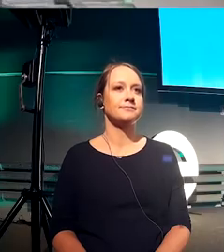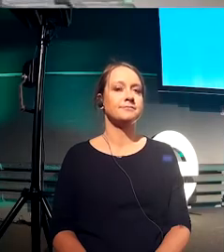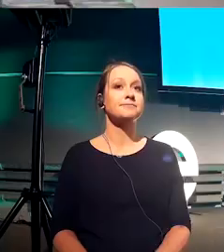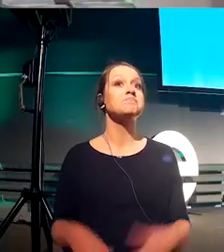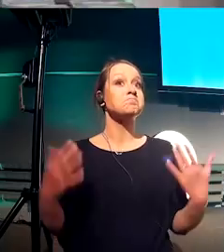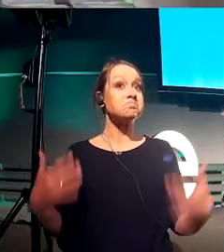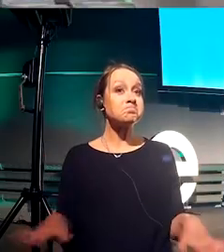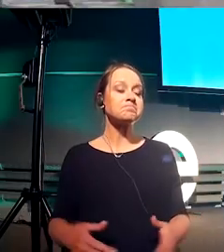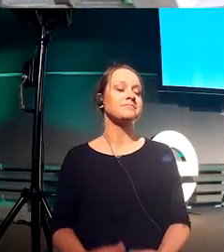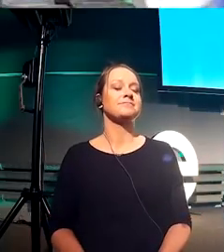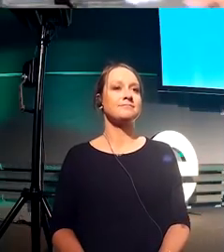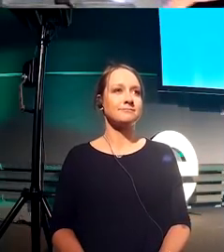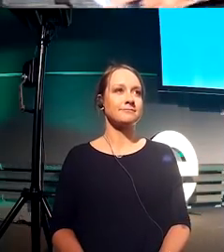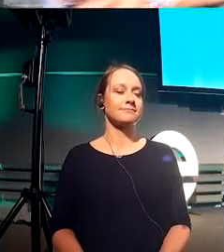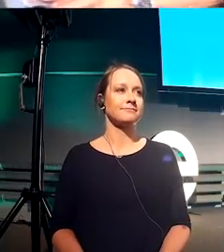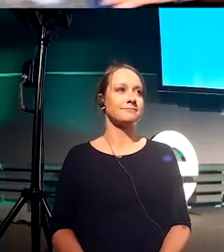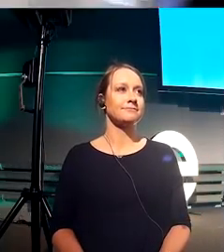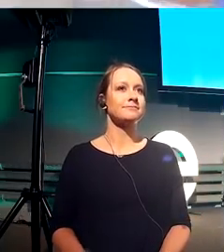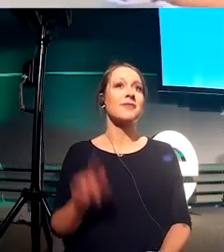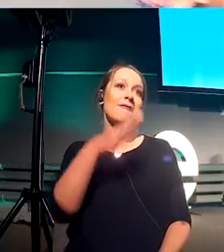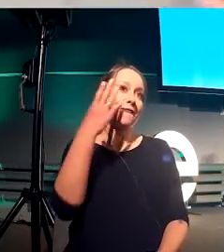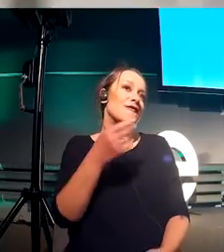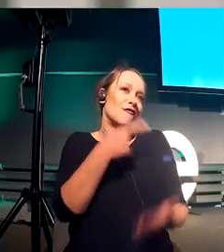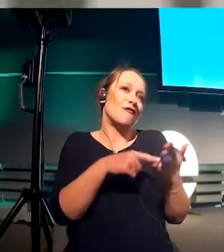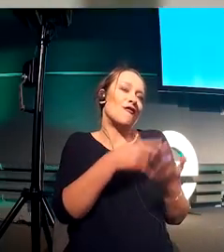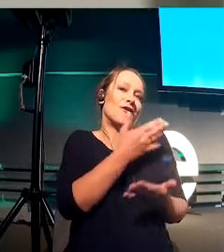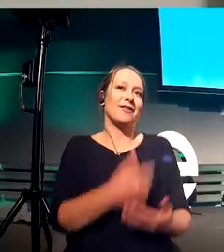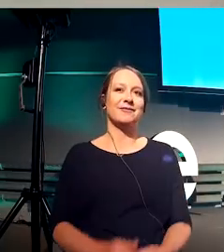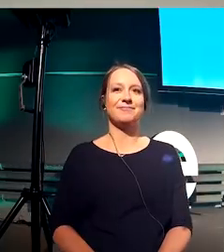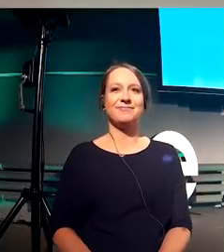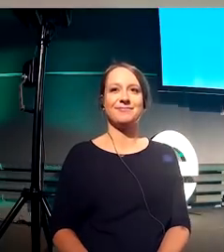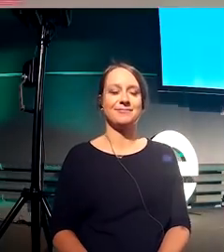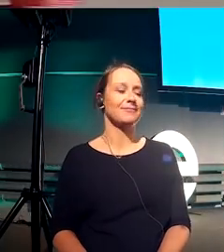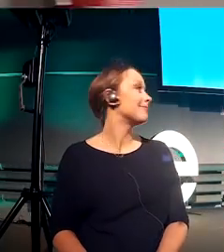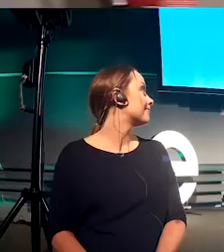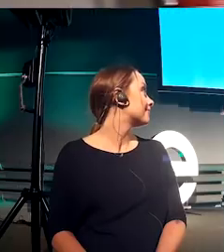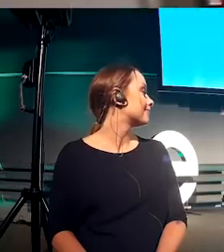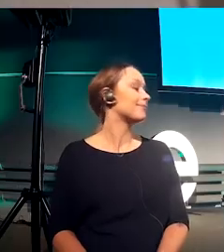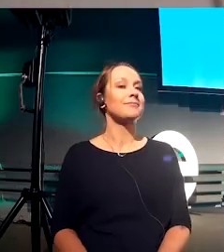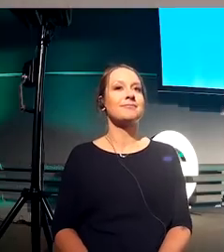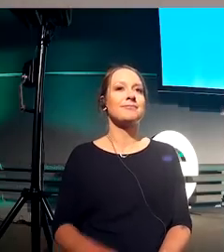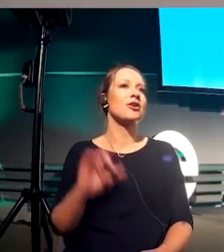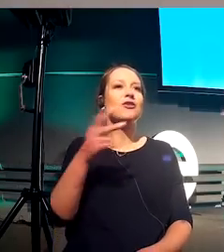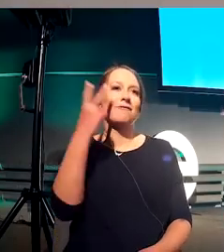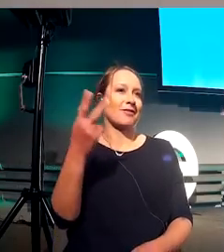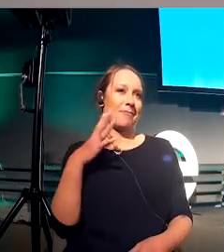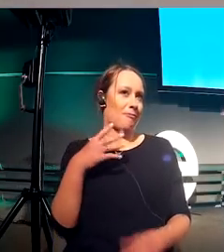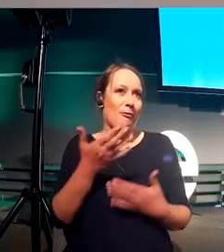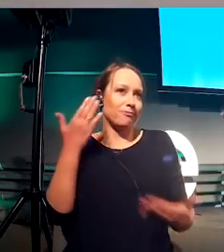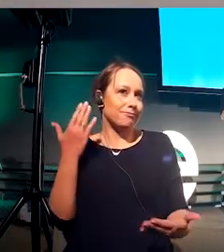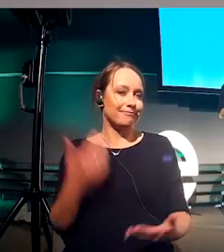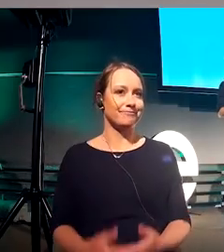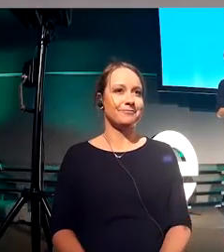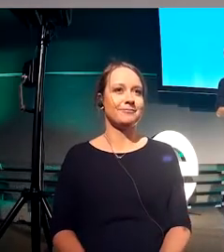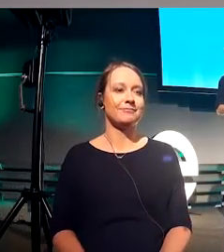And there you have it. So what did we just see? We know that we want to build